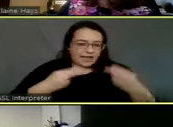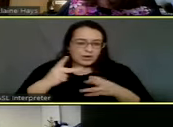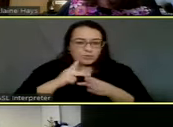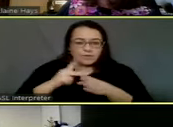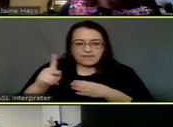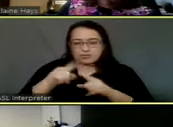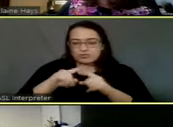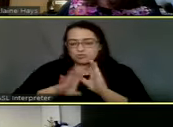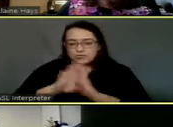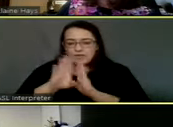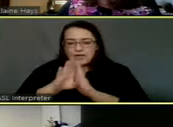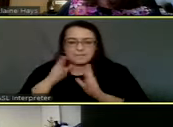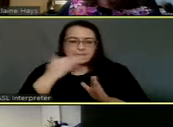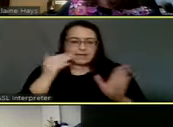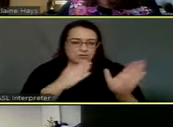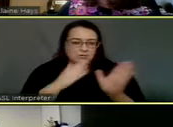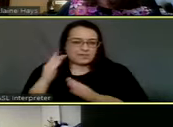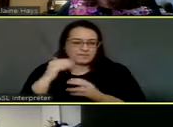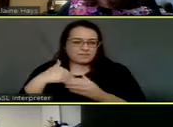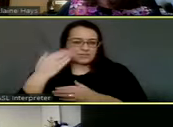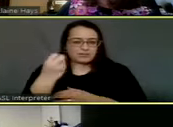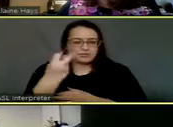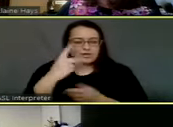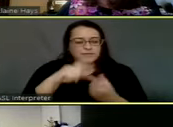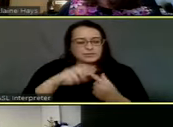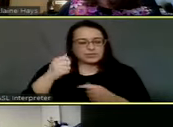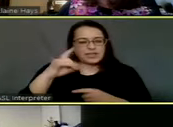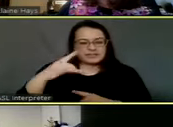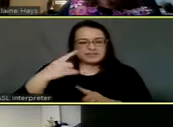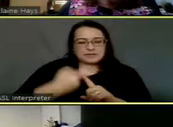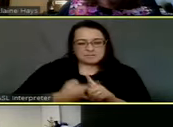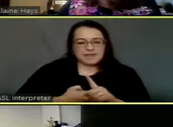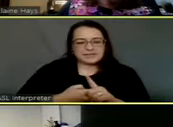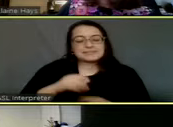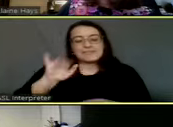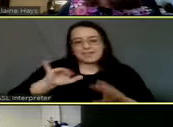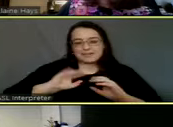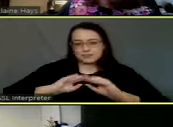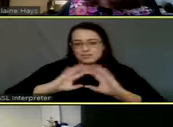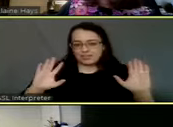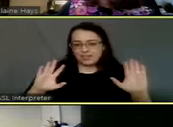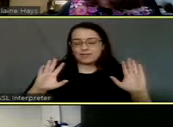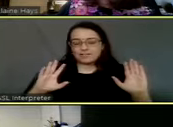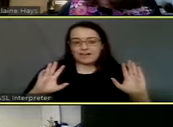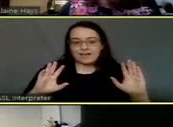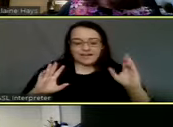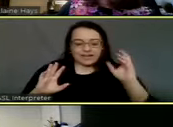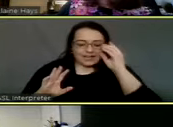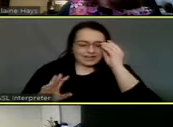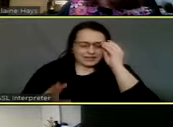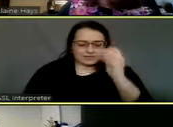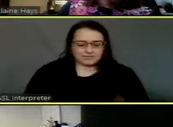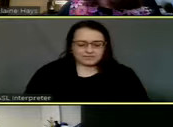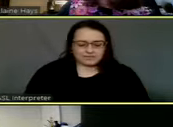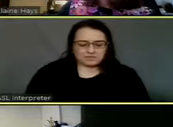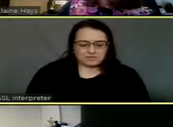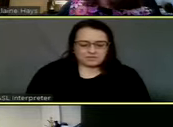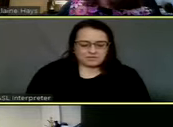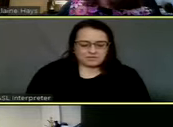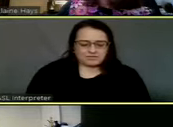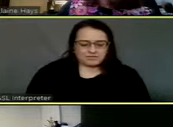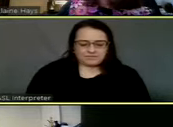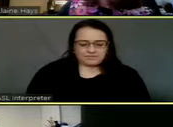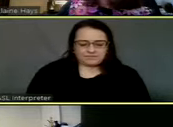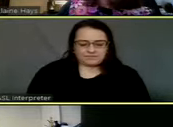to develop that plan over the next 12 to 18 months. So just to clarify, um, not so much for the